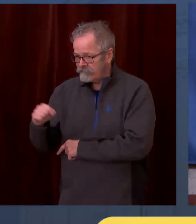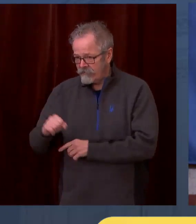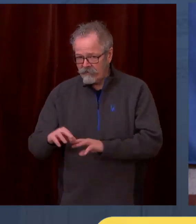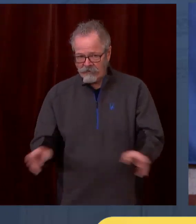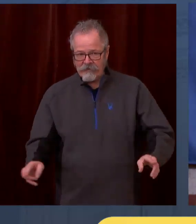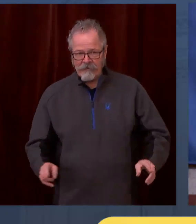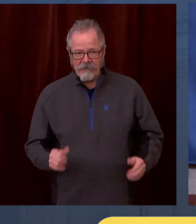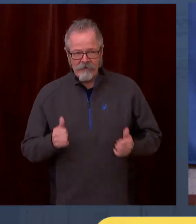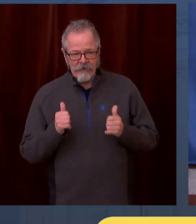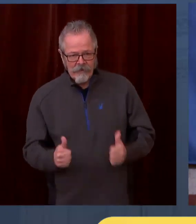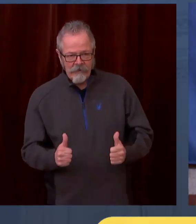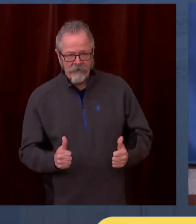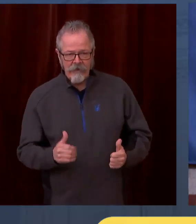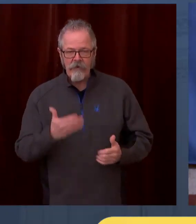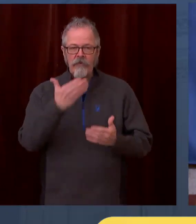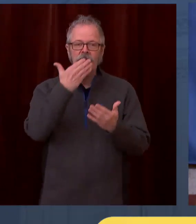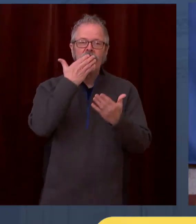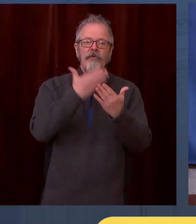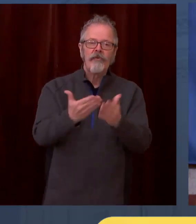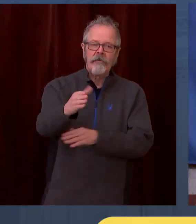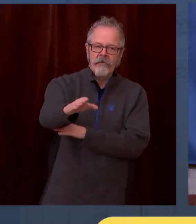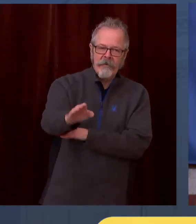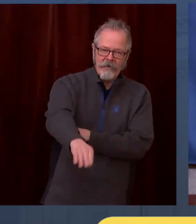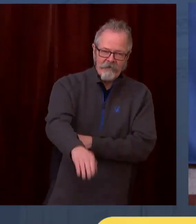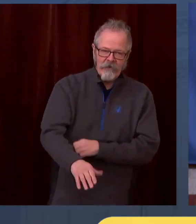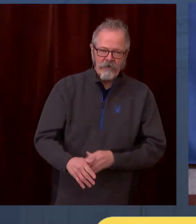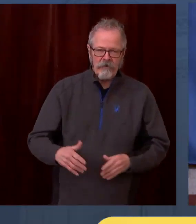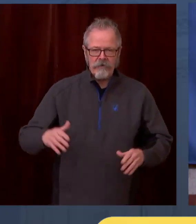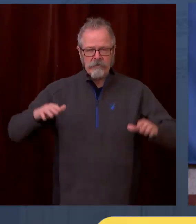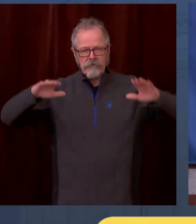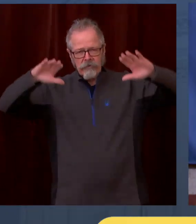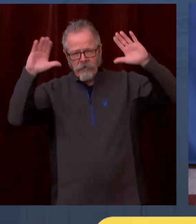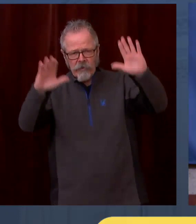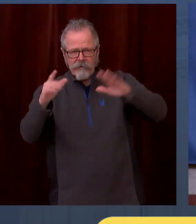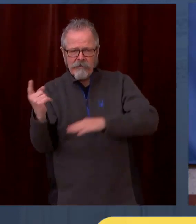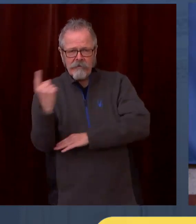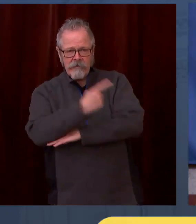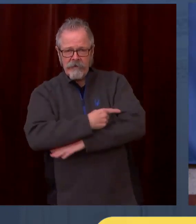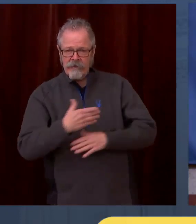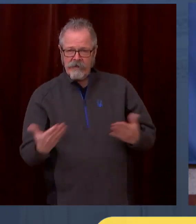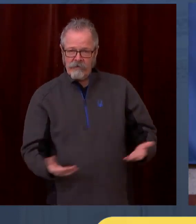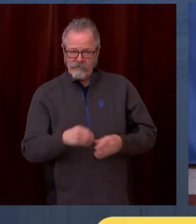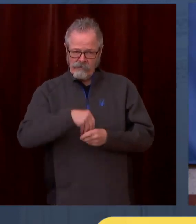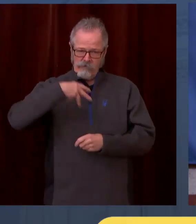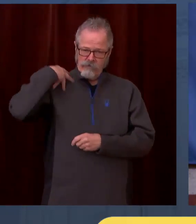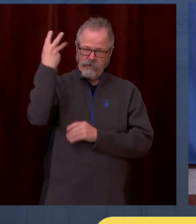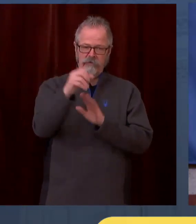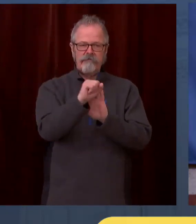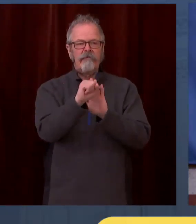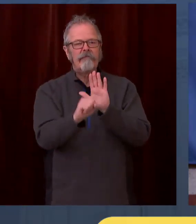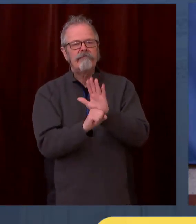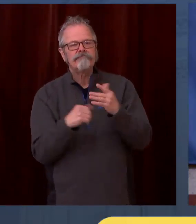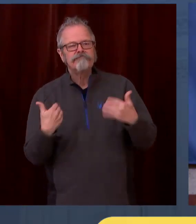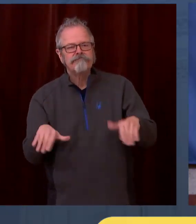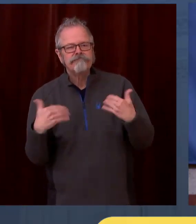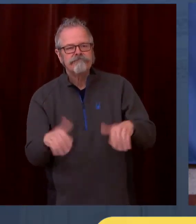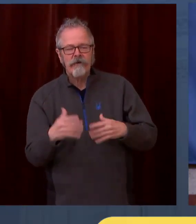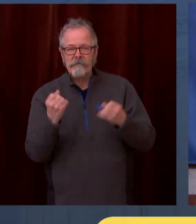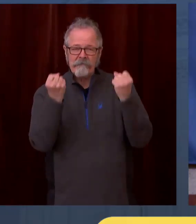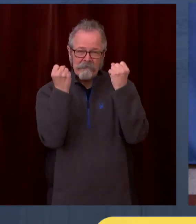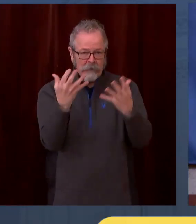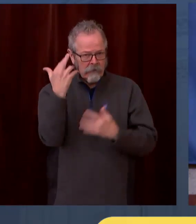Good afternoon, it's another great day in Washington State for many reasons, one of which is we have great news on our